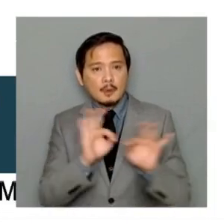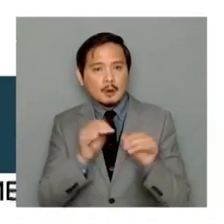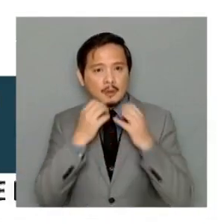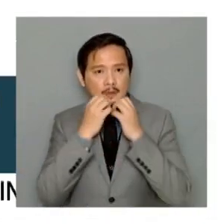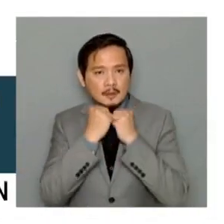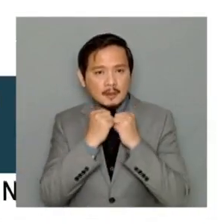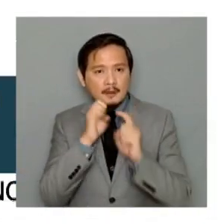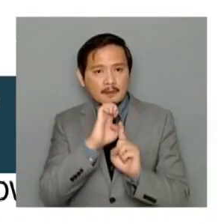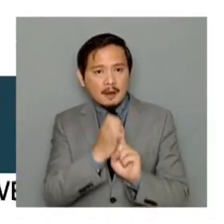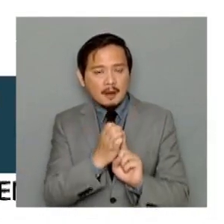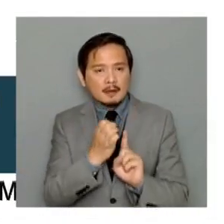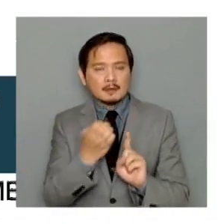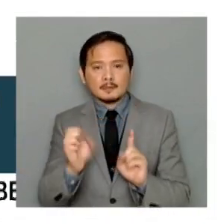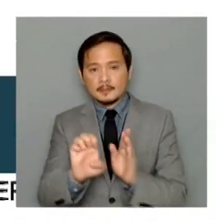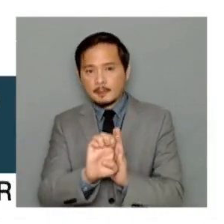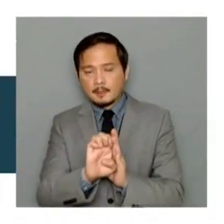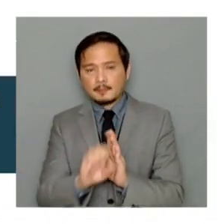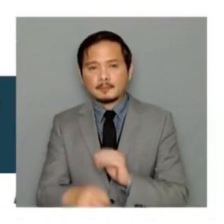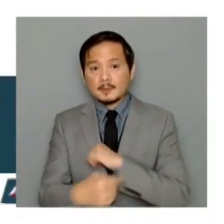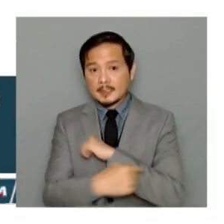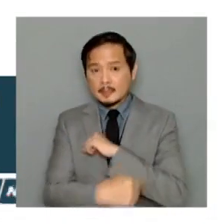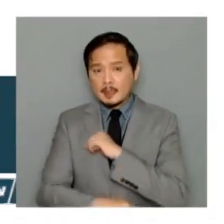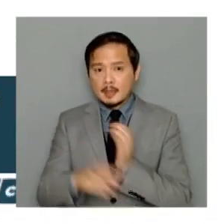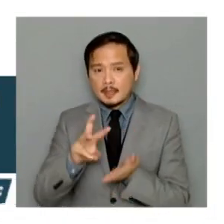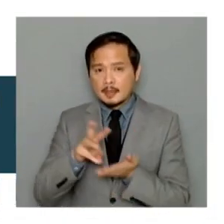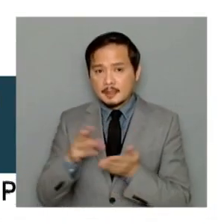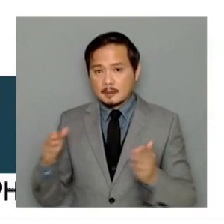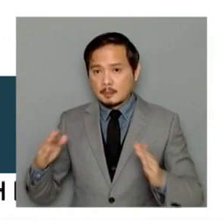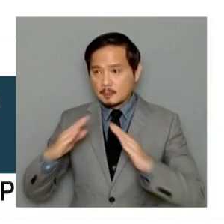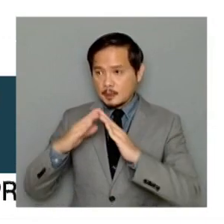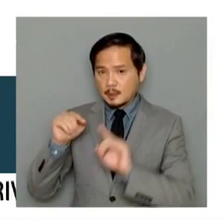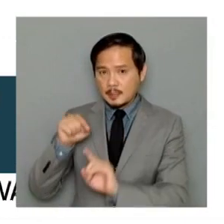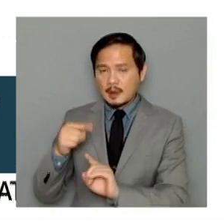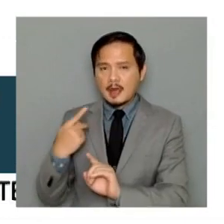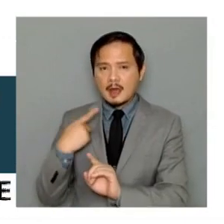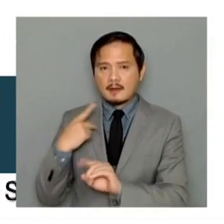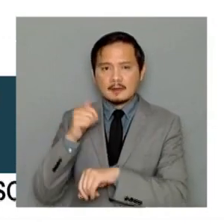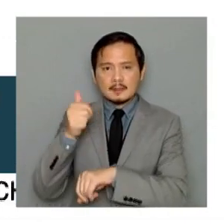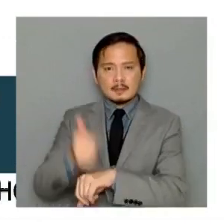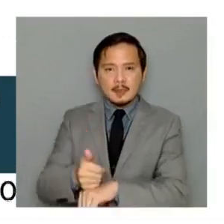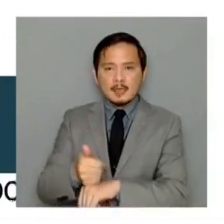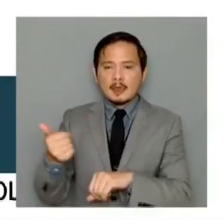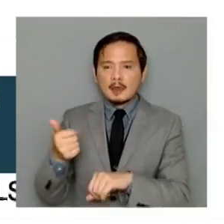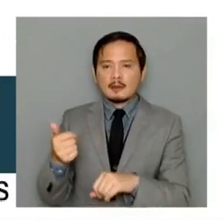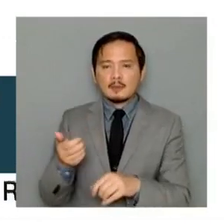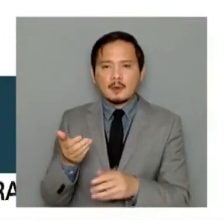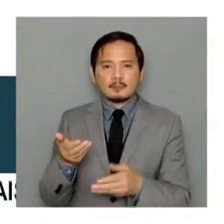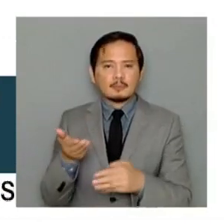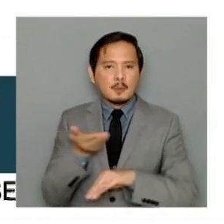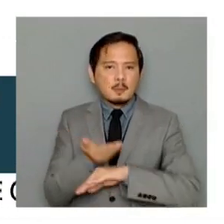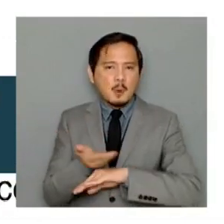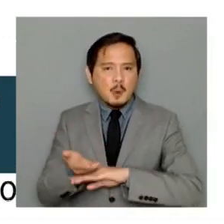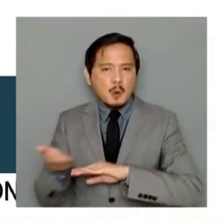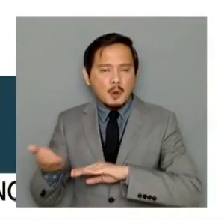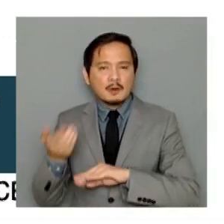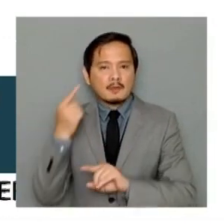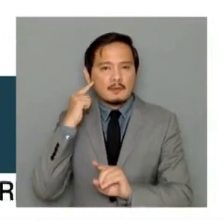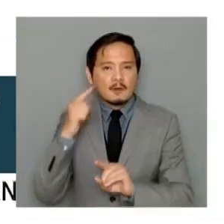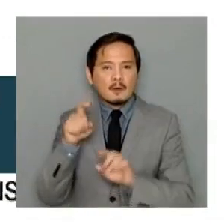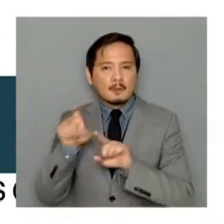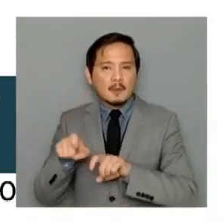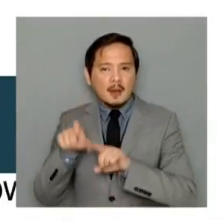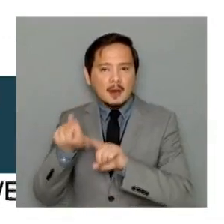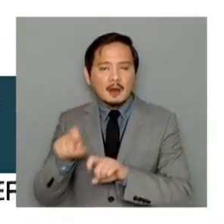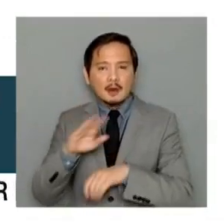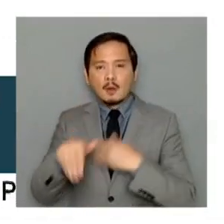Like here in Zambales, in our town, they wanted to build a jetty port for mining, to transport and import Lahar to